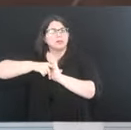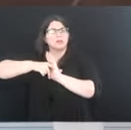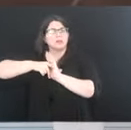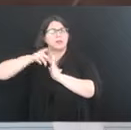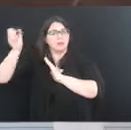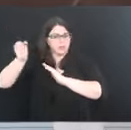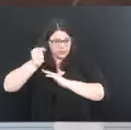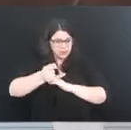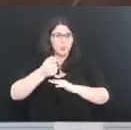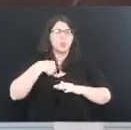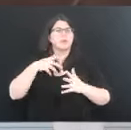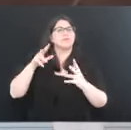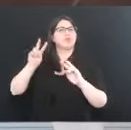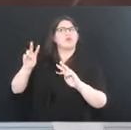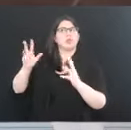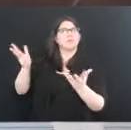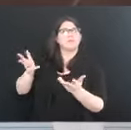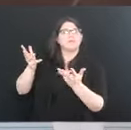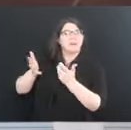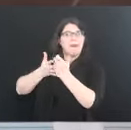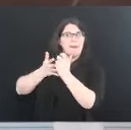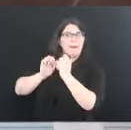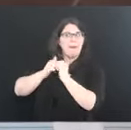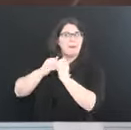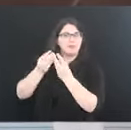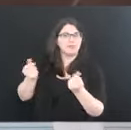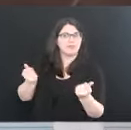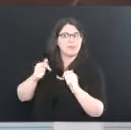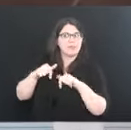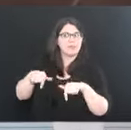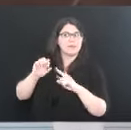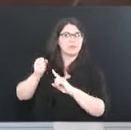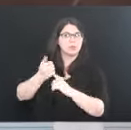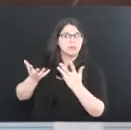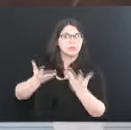with him in terms of helping us with this battle. Thank you, Kenny.